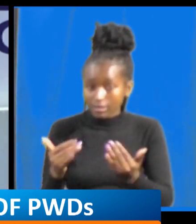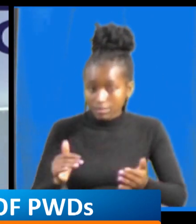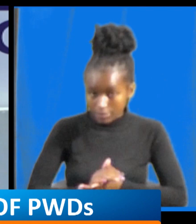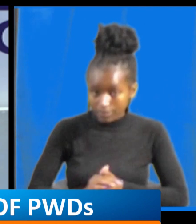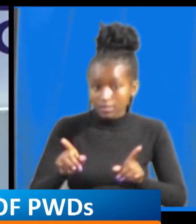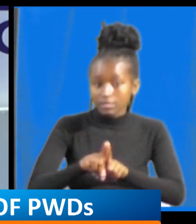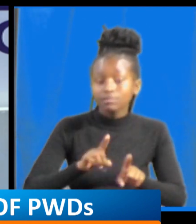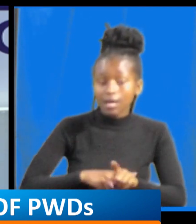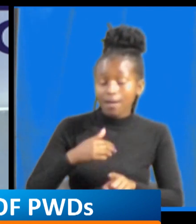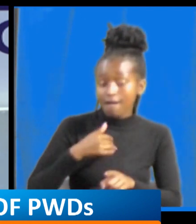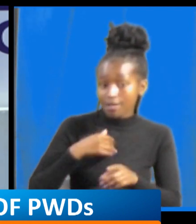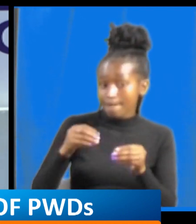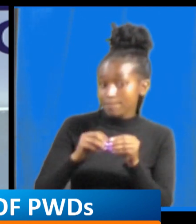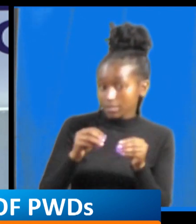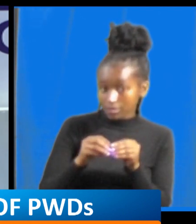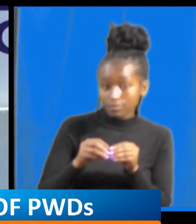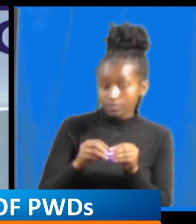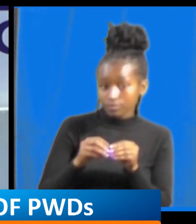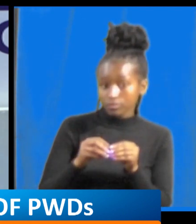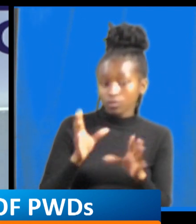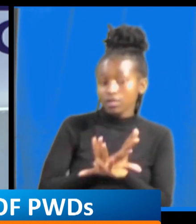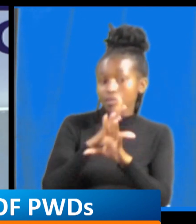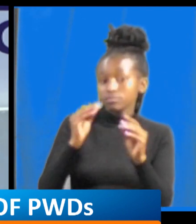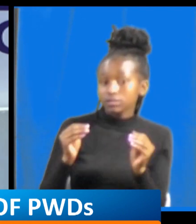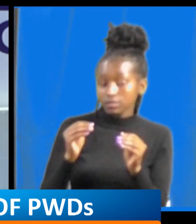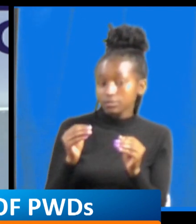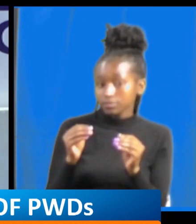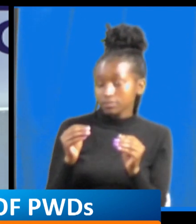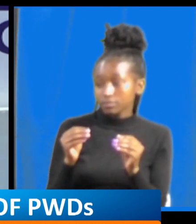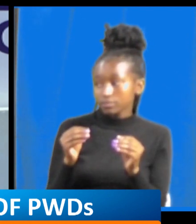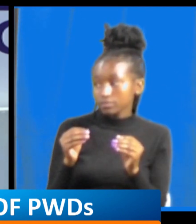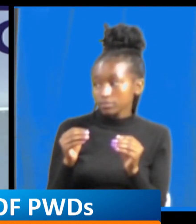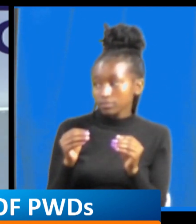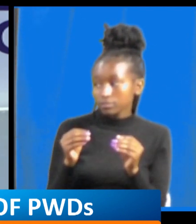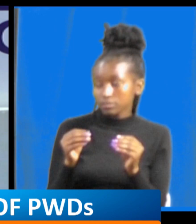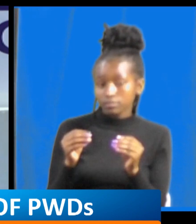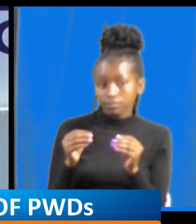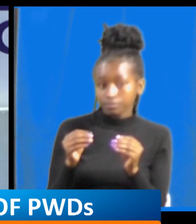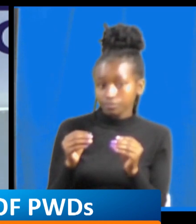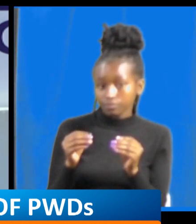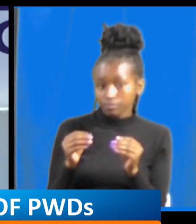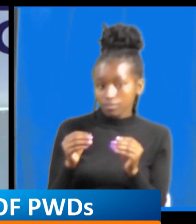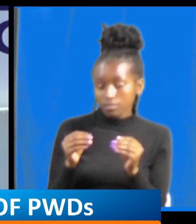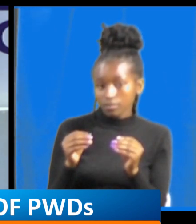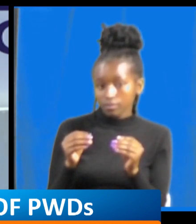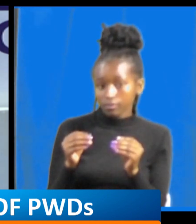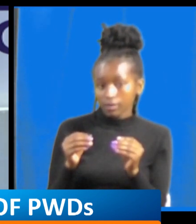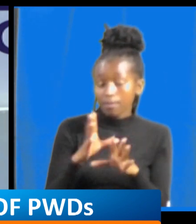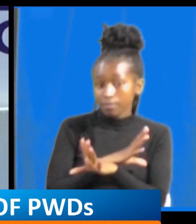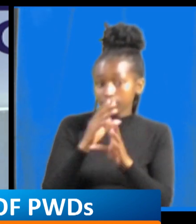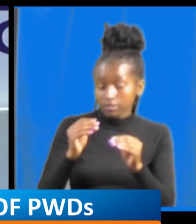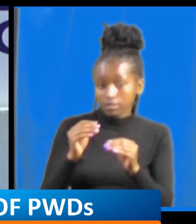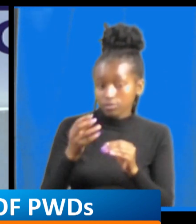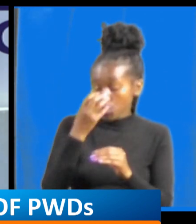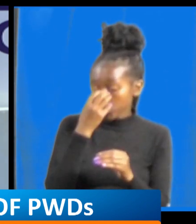had a meeting with the president on the now the current president yeah president yeah before